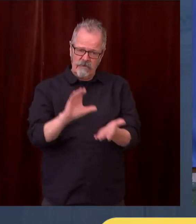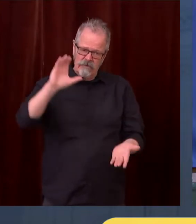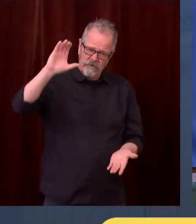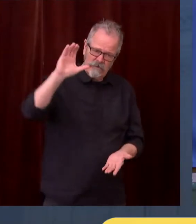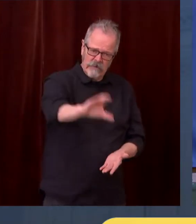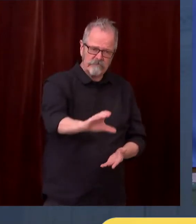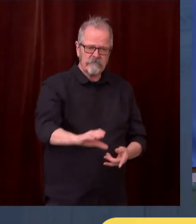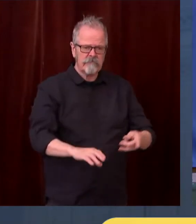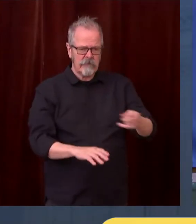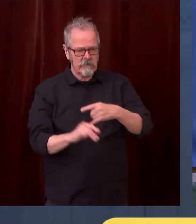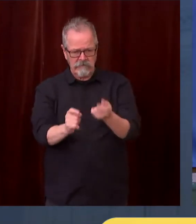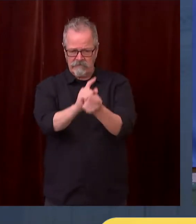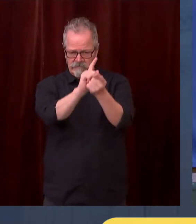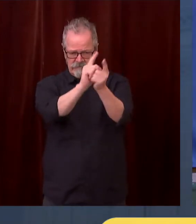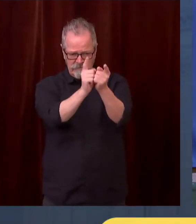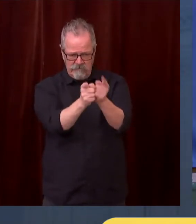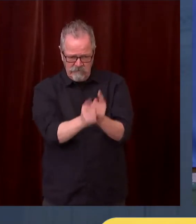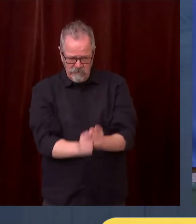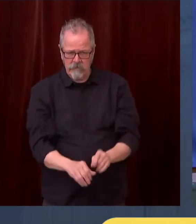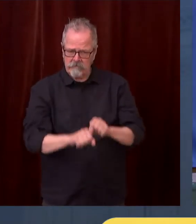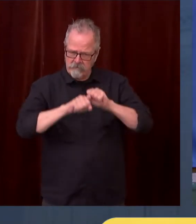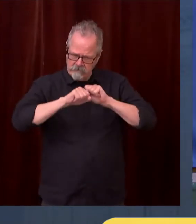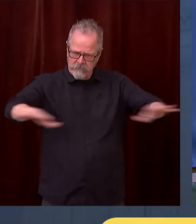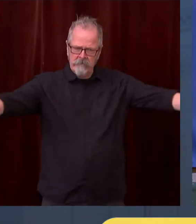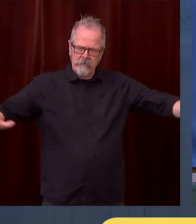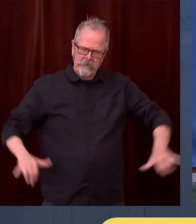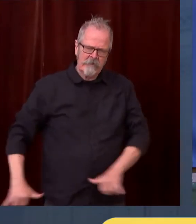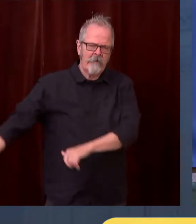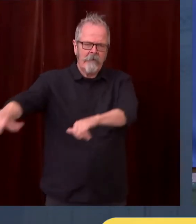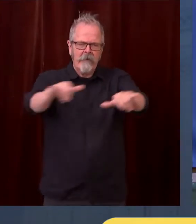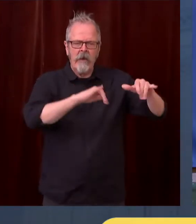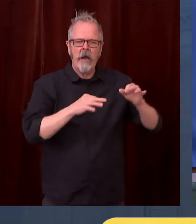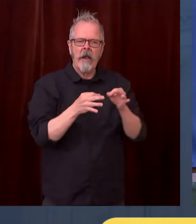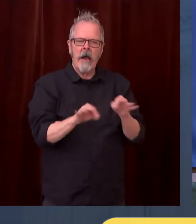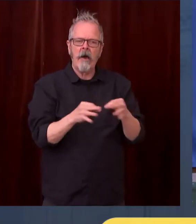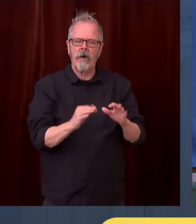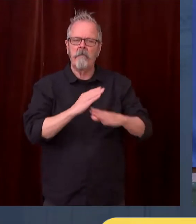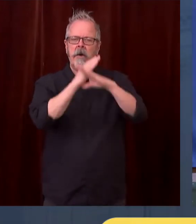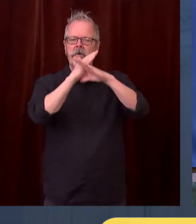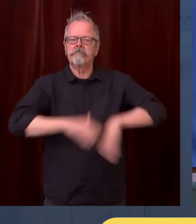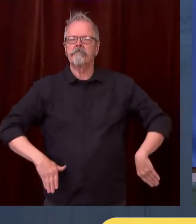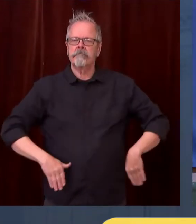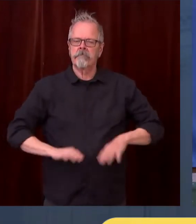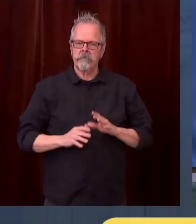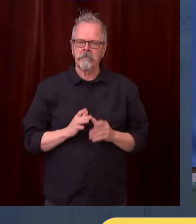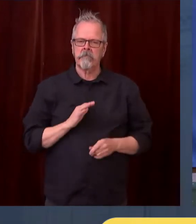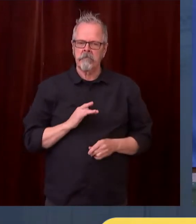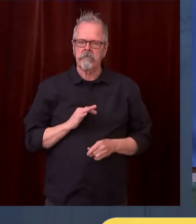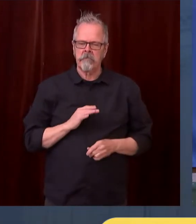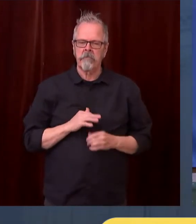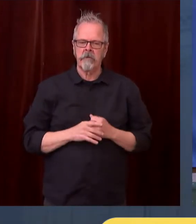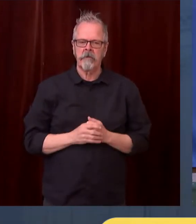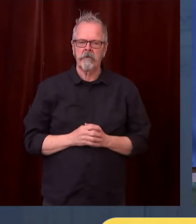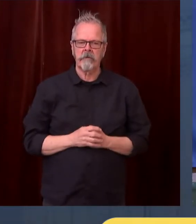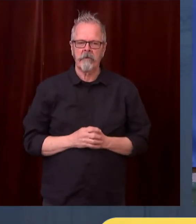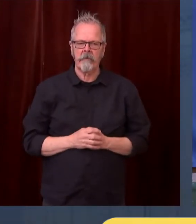I saw a similar effort, of course, in Vancouver on the west side two days before that, too. So we've got this all over the state.